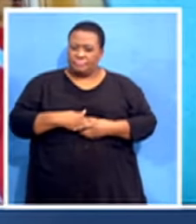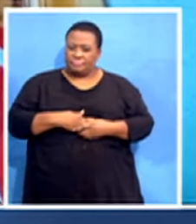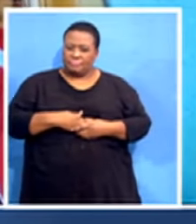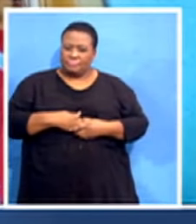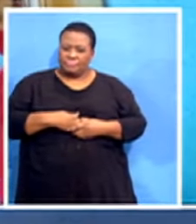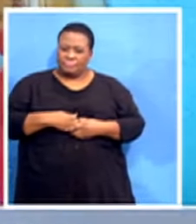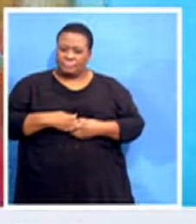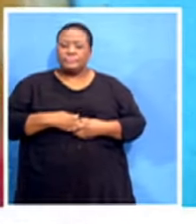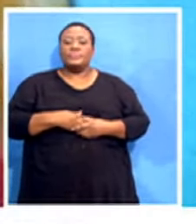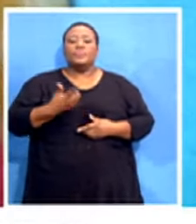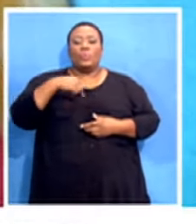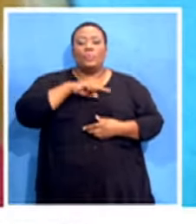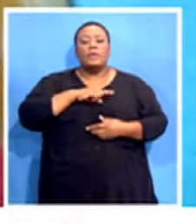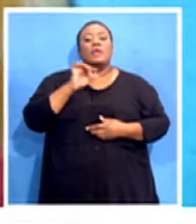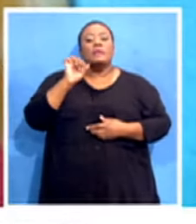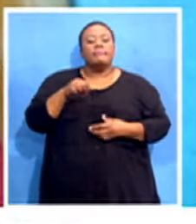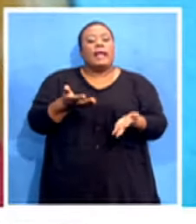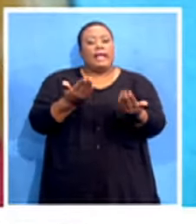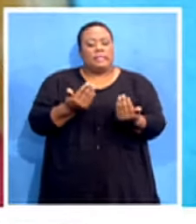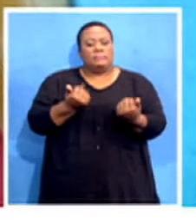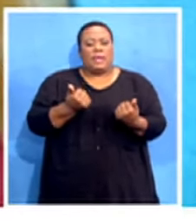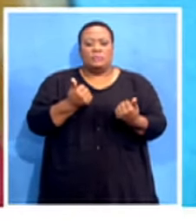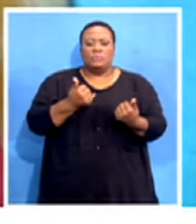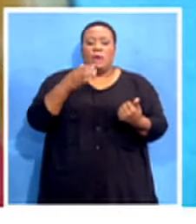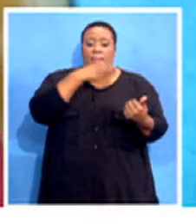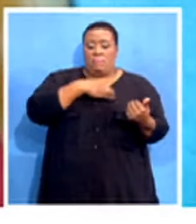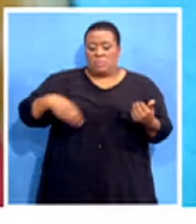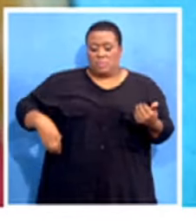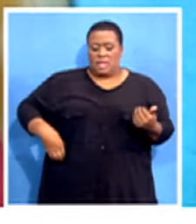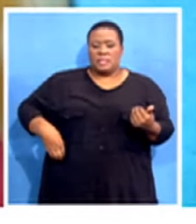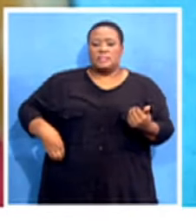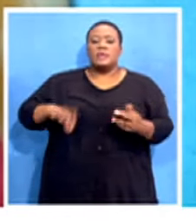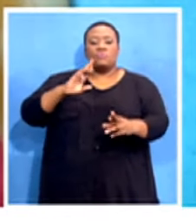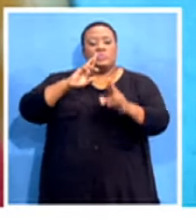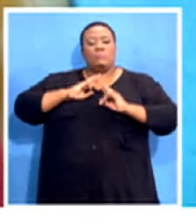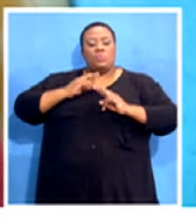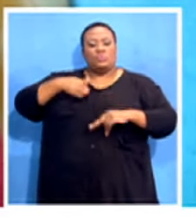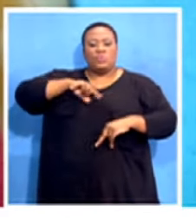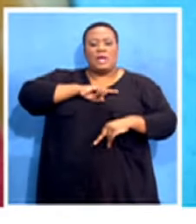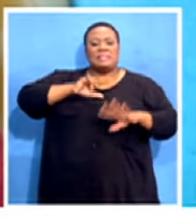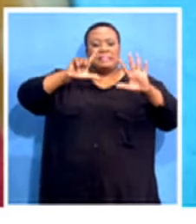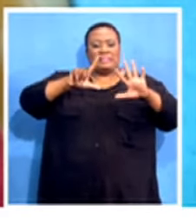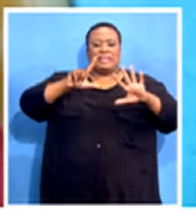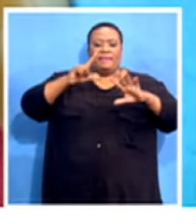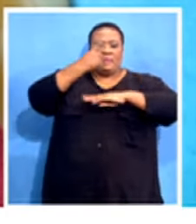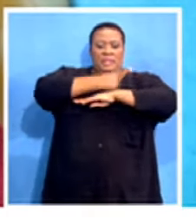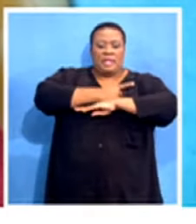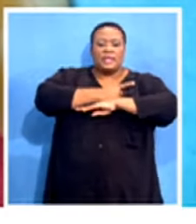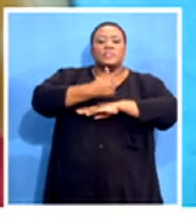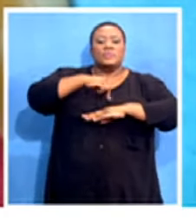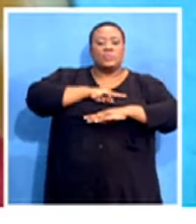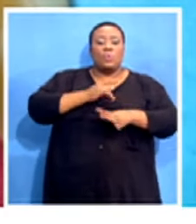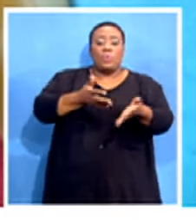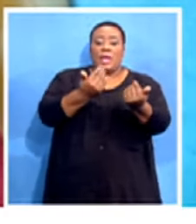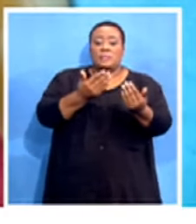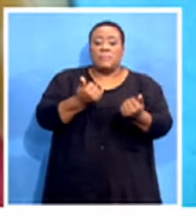We do expect that the president should be able to respond to us in seven days and we expect that when he address the nation this week,